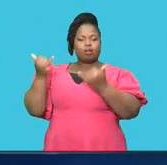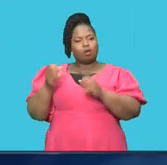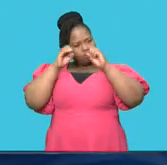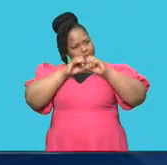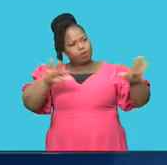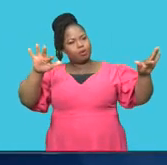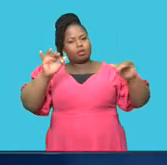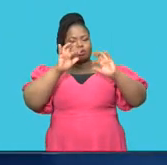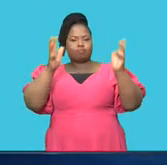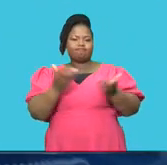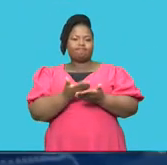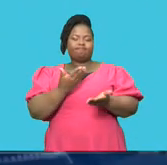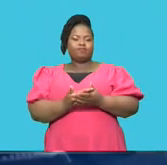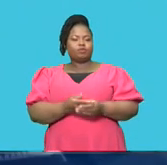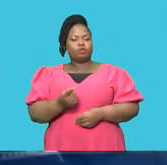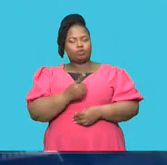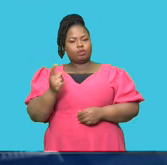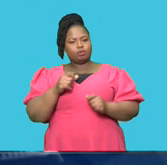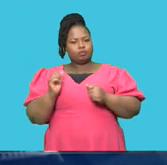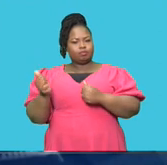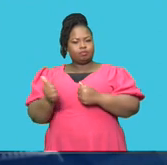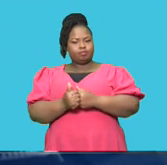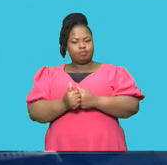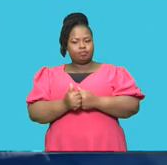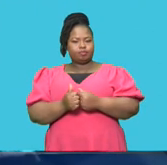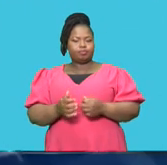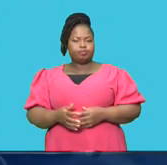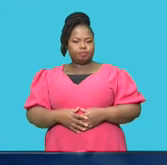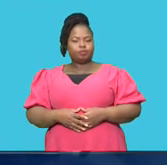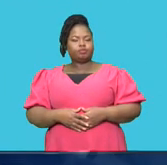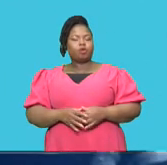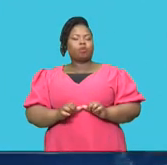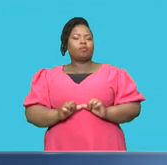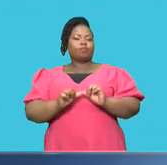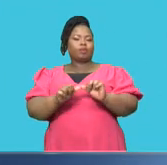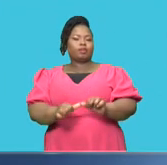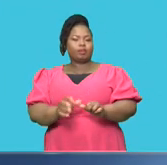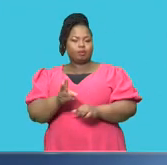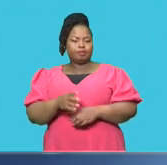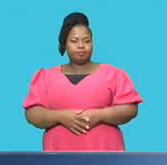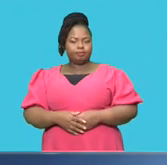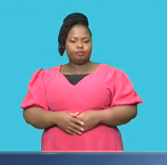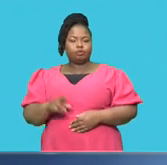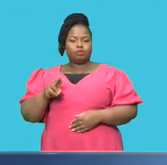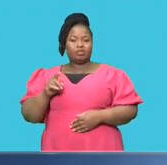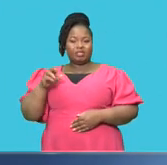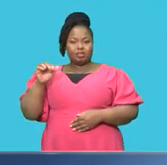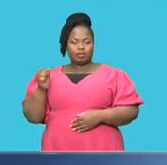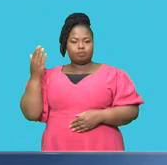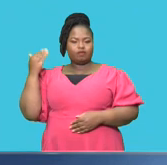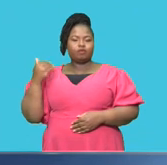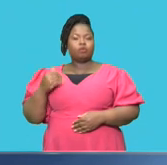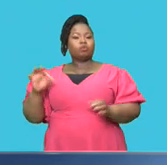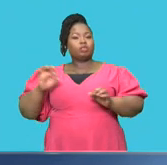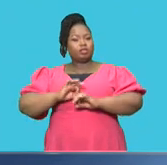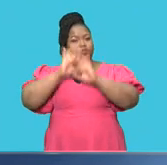globally and enabling seamless collaboration across borders. Eunice, which was founded with